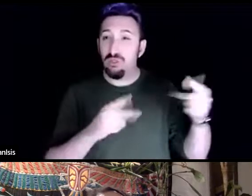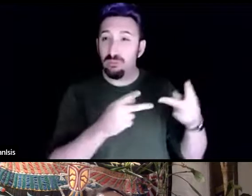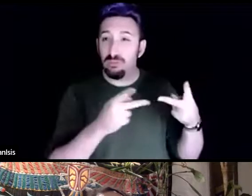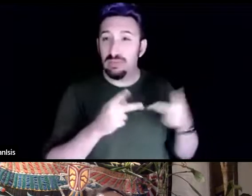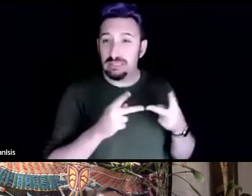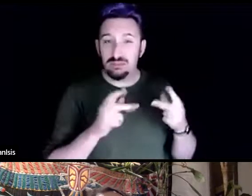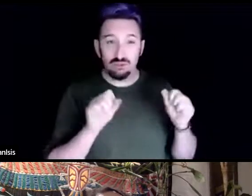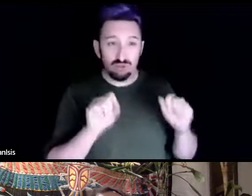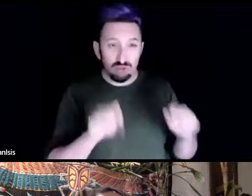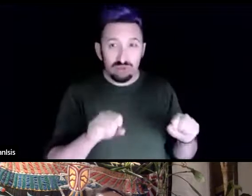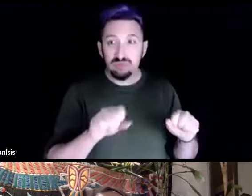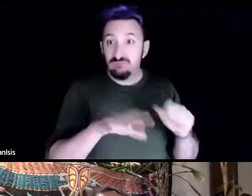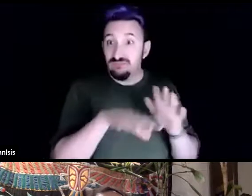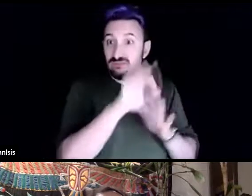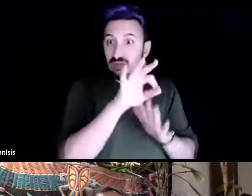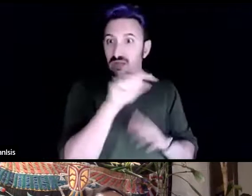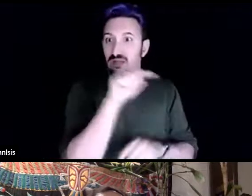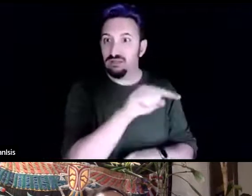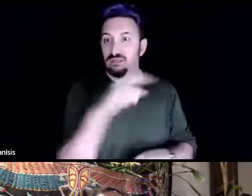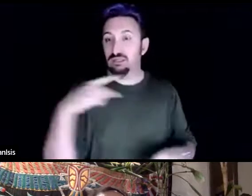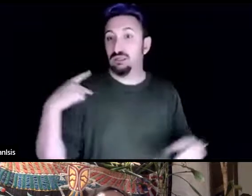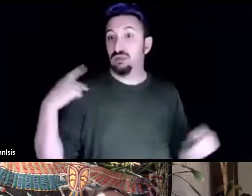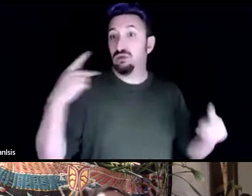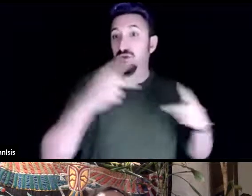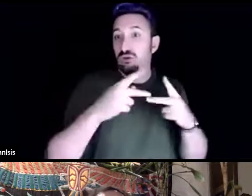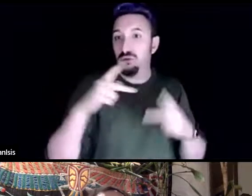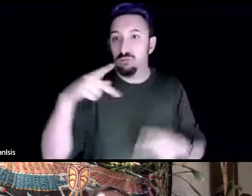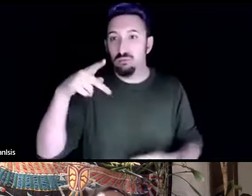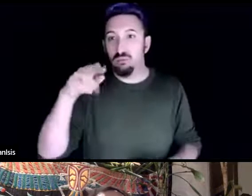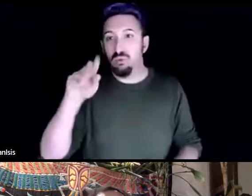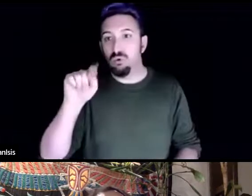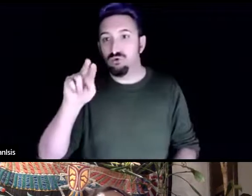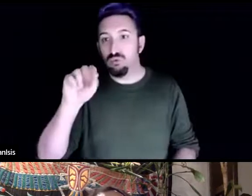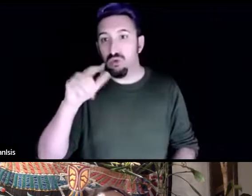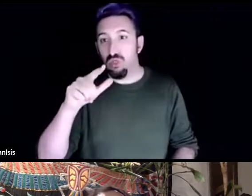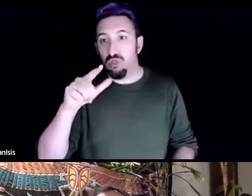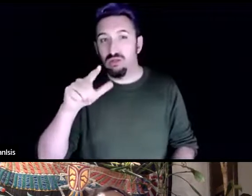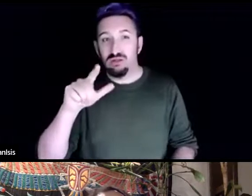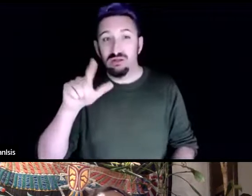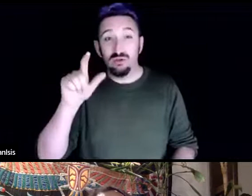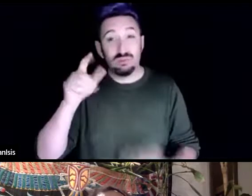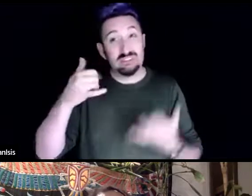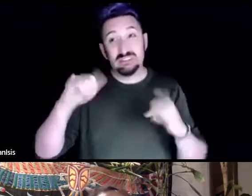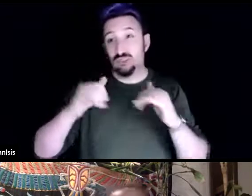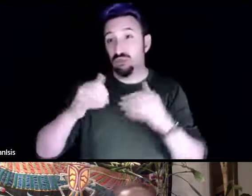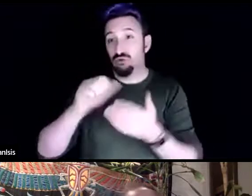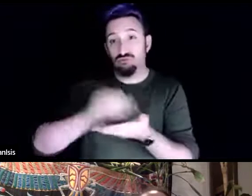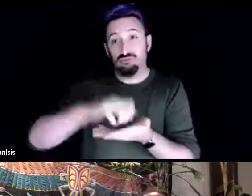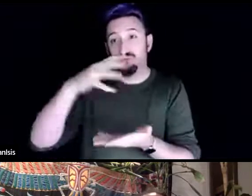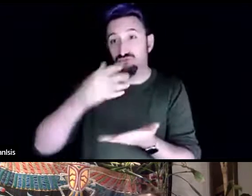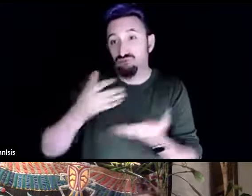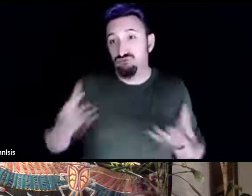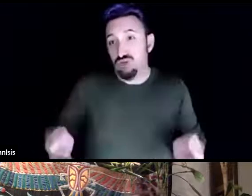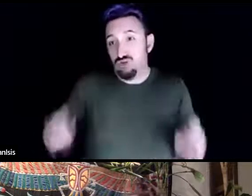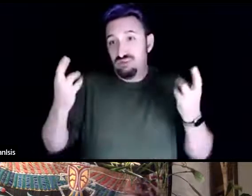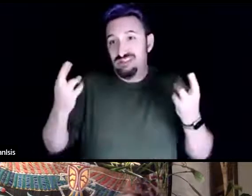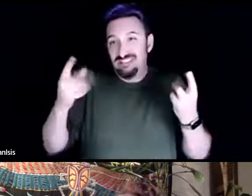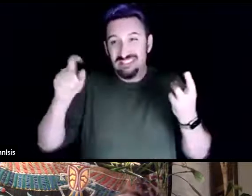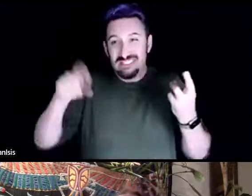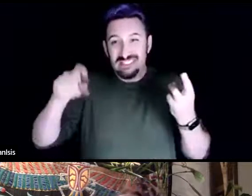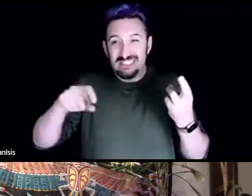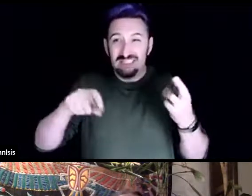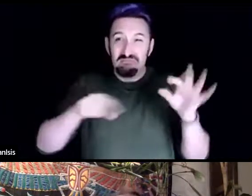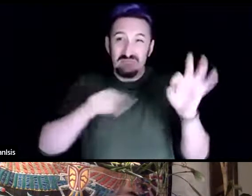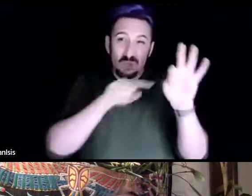we're still raising money we still need about another eight to ten thousand dollars to help bring these people over because